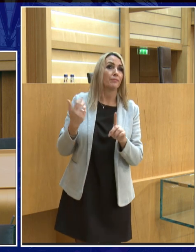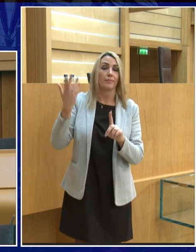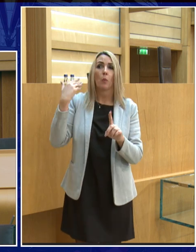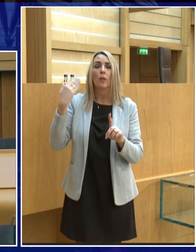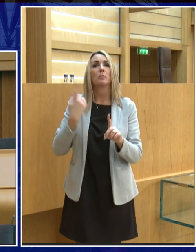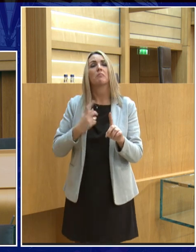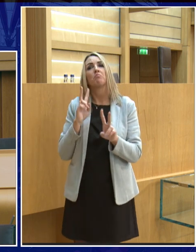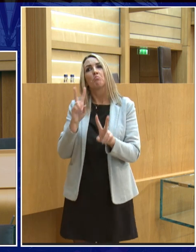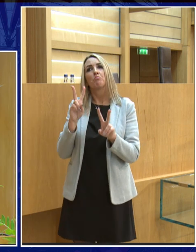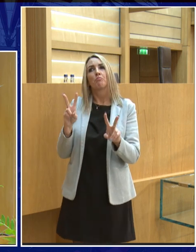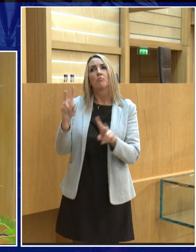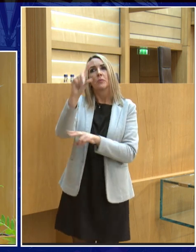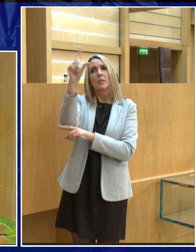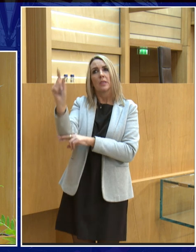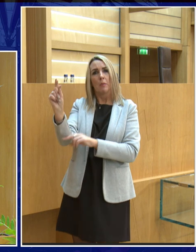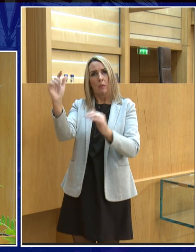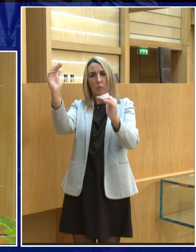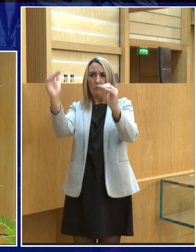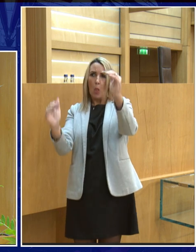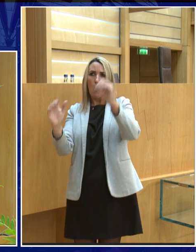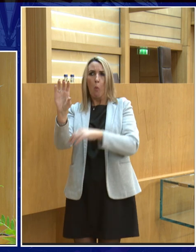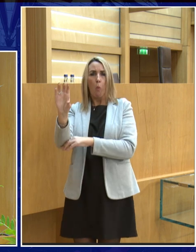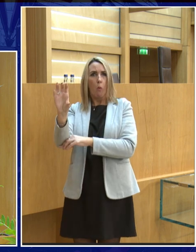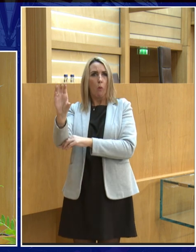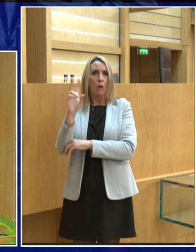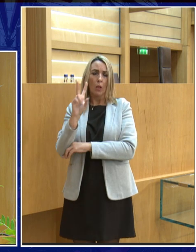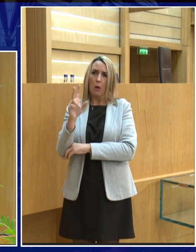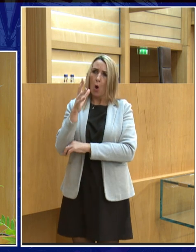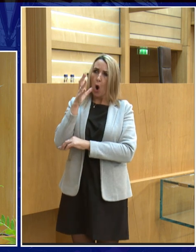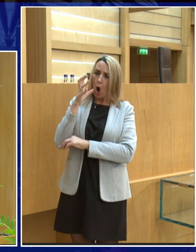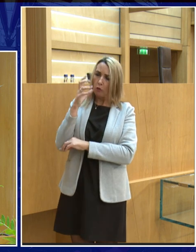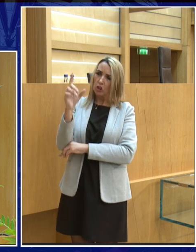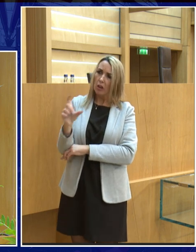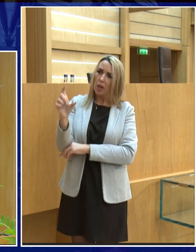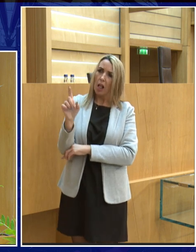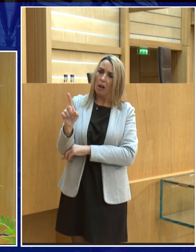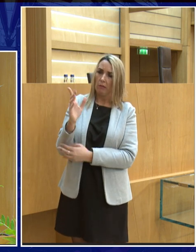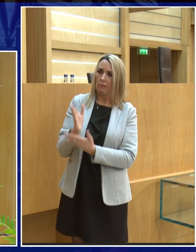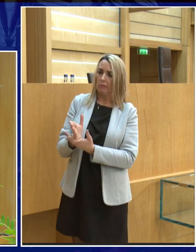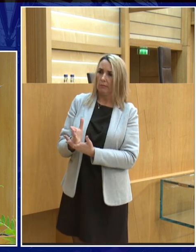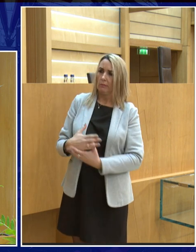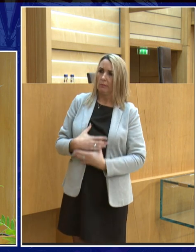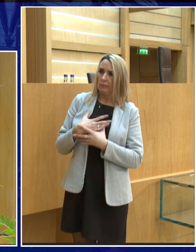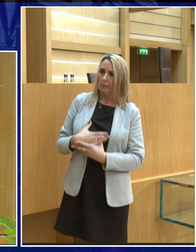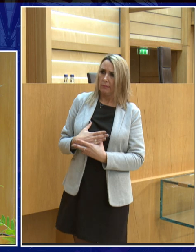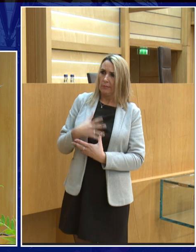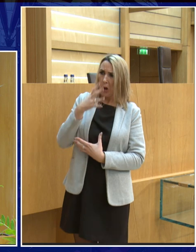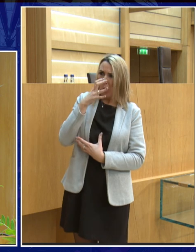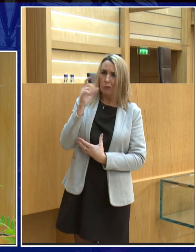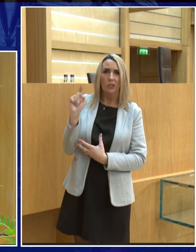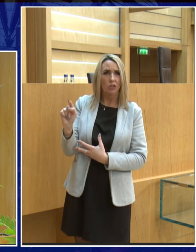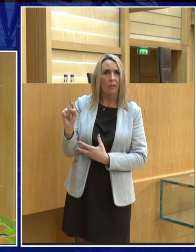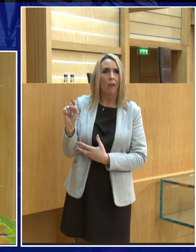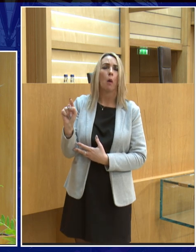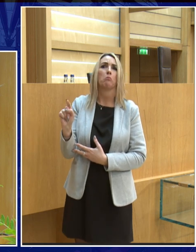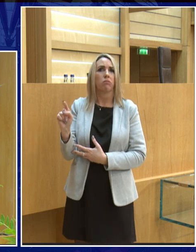while ago I was looking at the moon and it was low on the horizon and it looked really orange and in fact it looked so orange I couldn't believe it was the moon as I'm